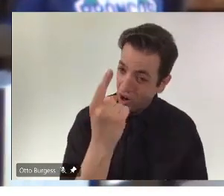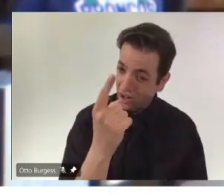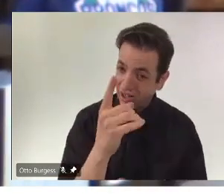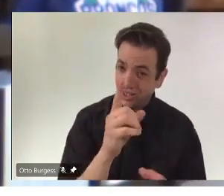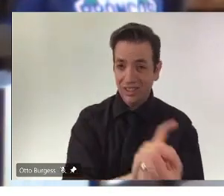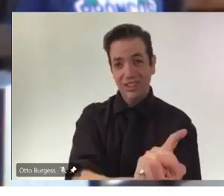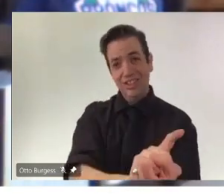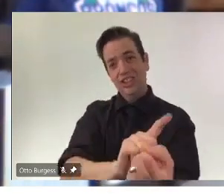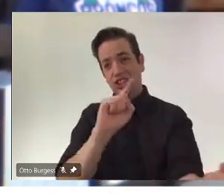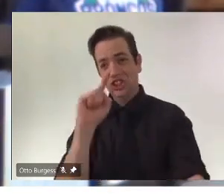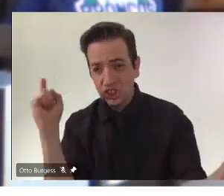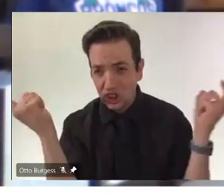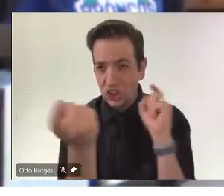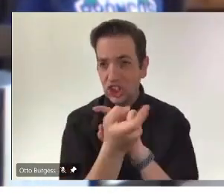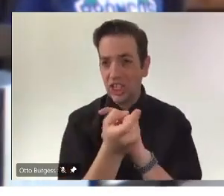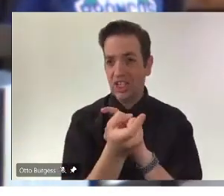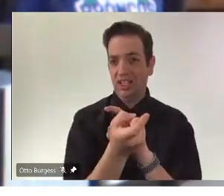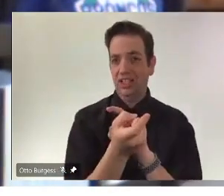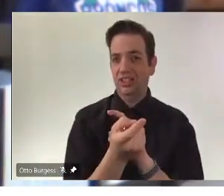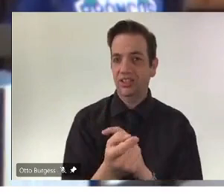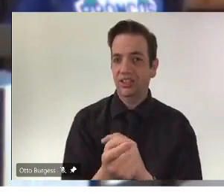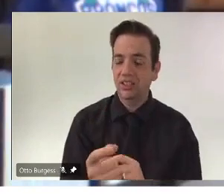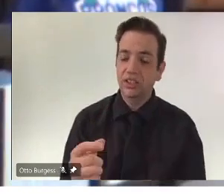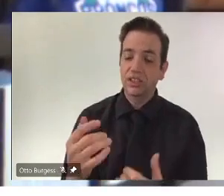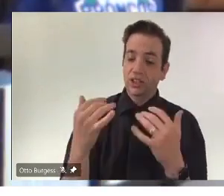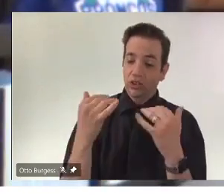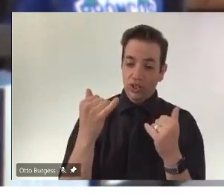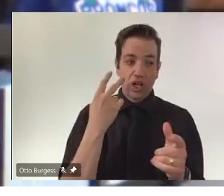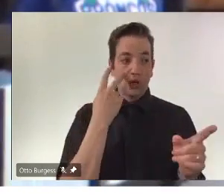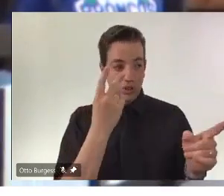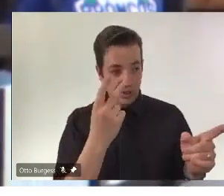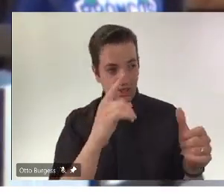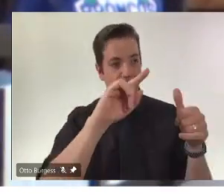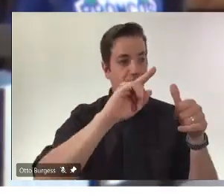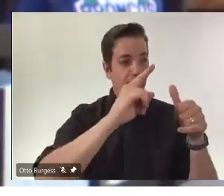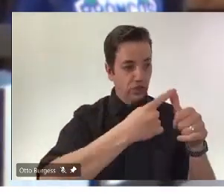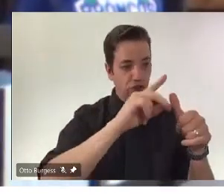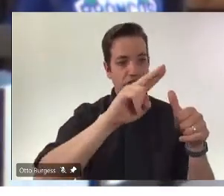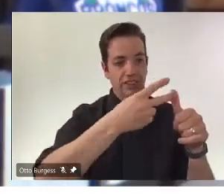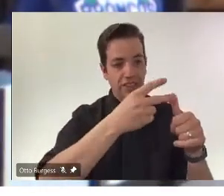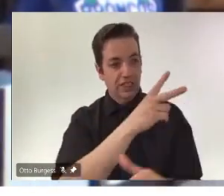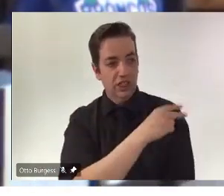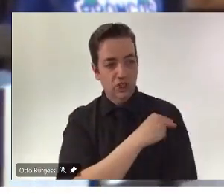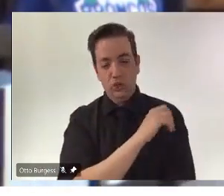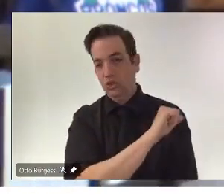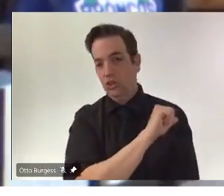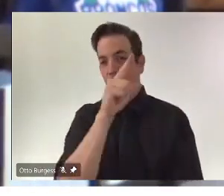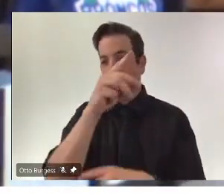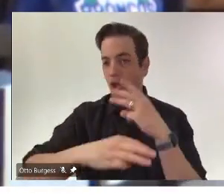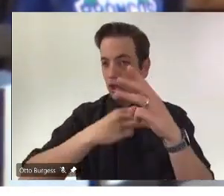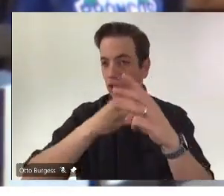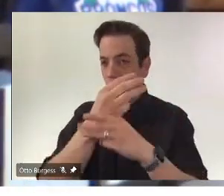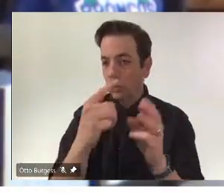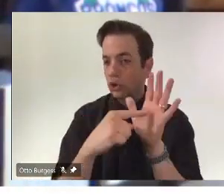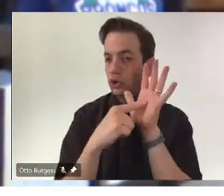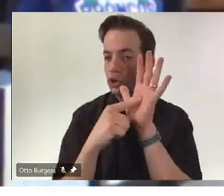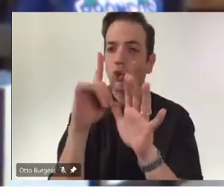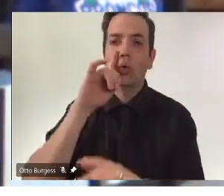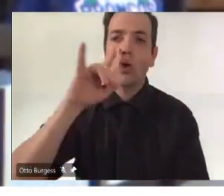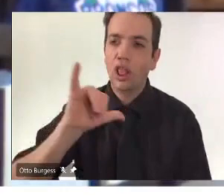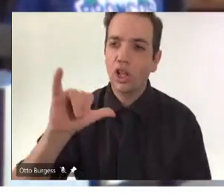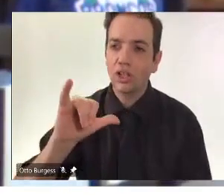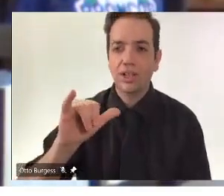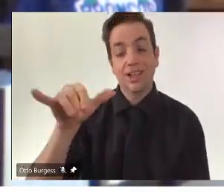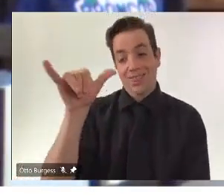dose internationally and what we're experiencing locally. And finally, although I think it's really important for parents to sit down with their kids and talk about